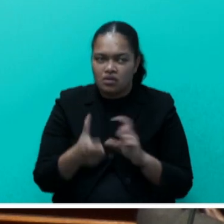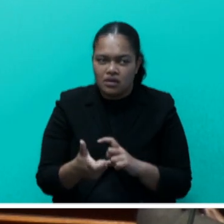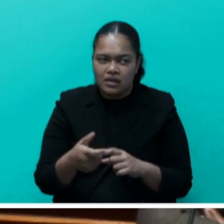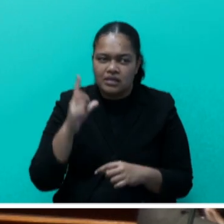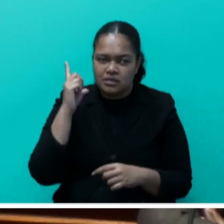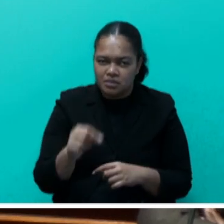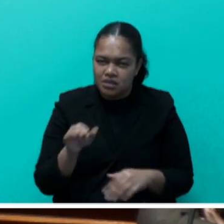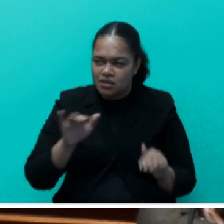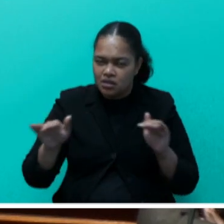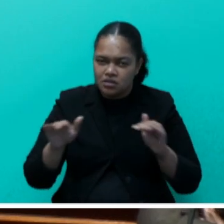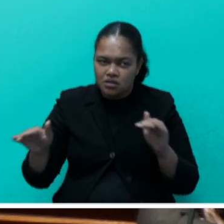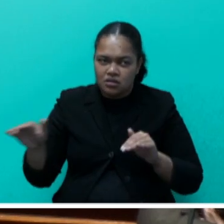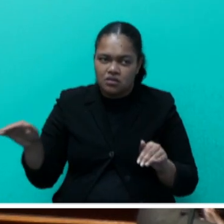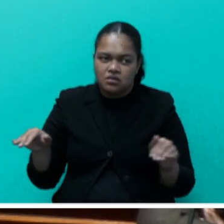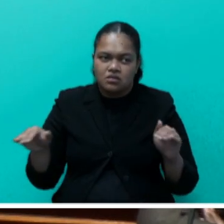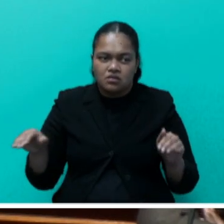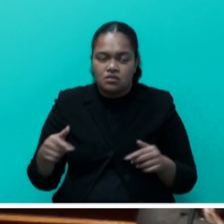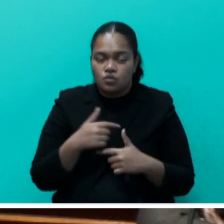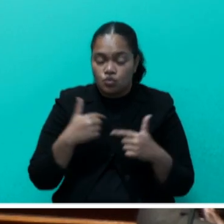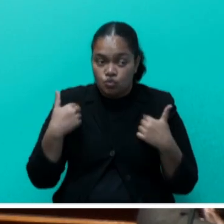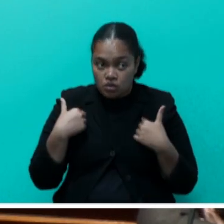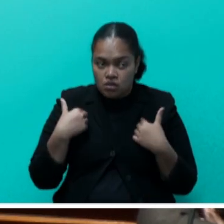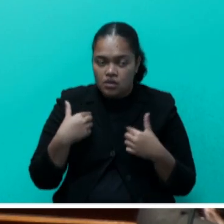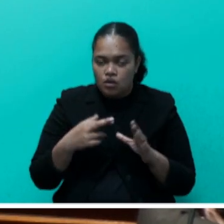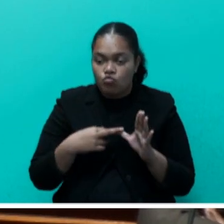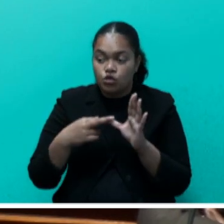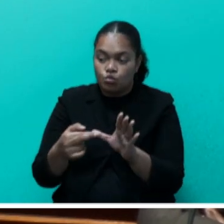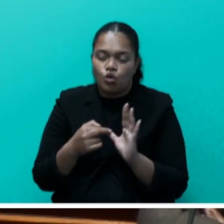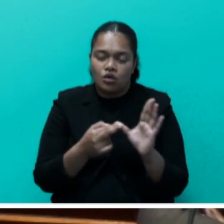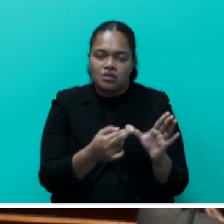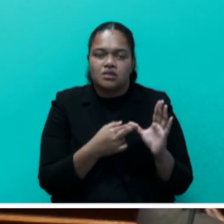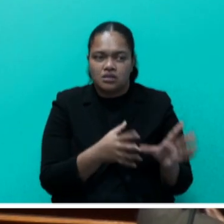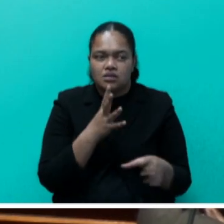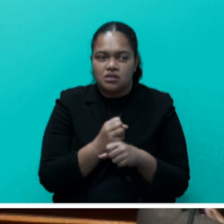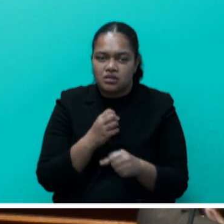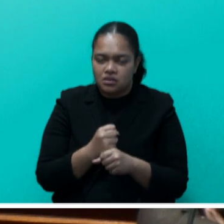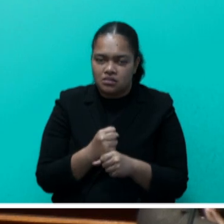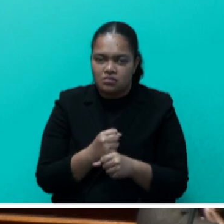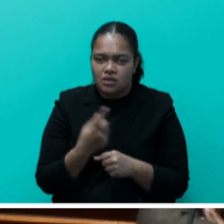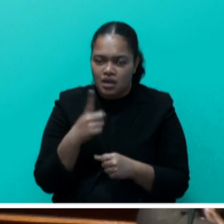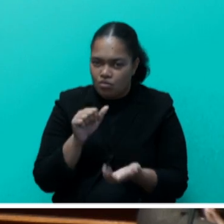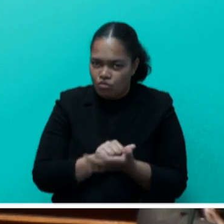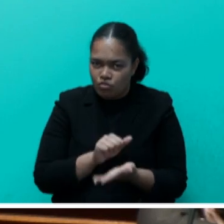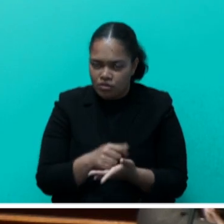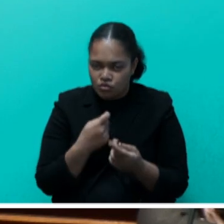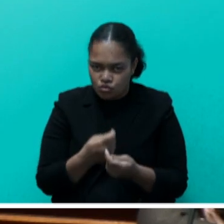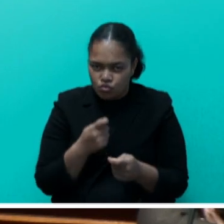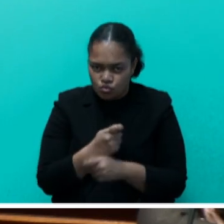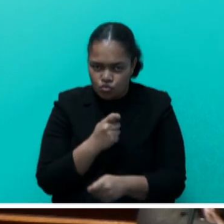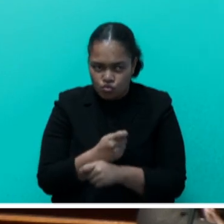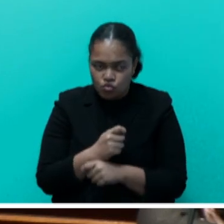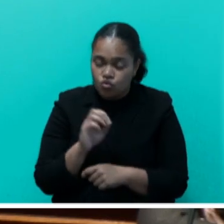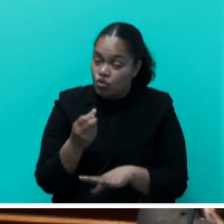urgency of a Formula One car, but we are responding with outdated and inadequate tools. The government cannot tackle